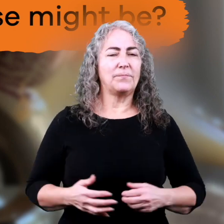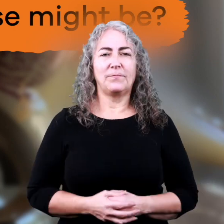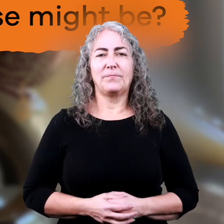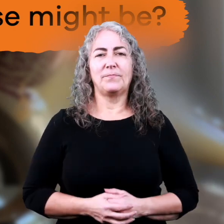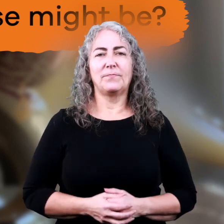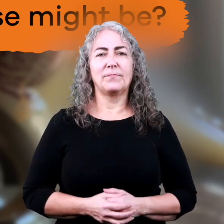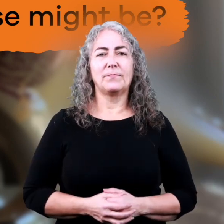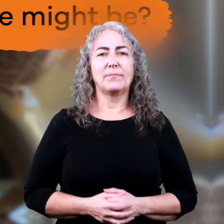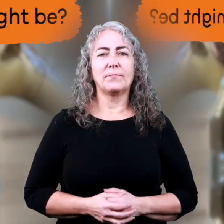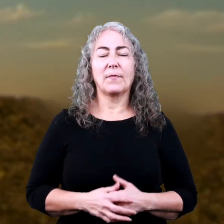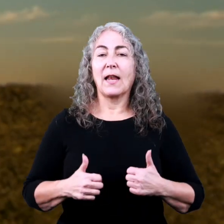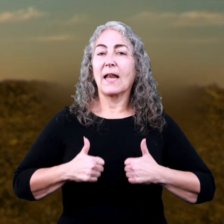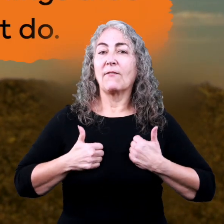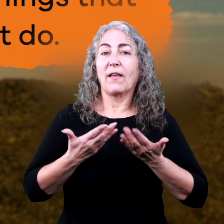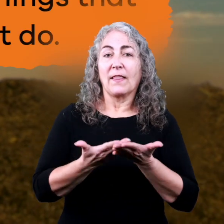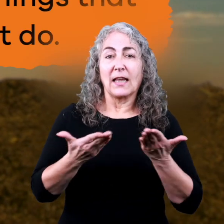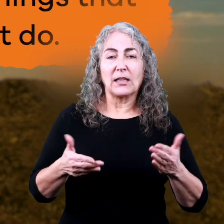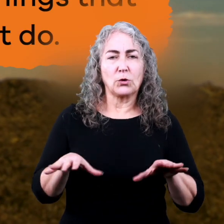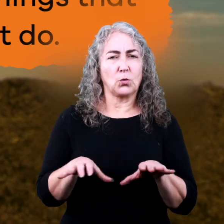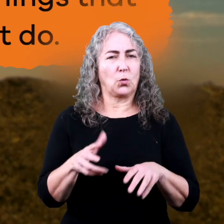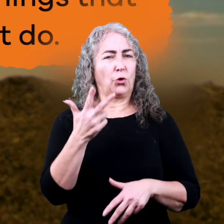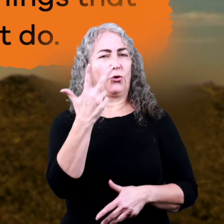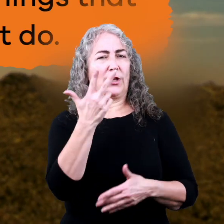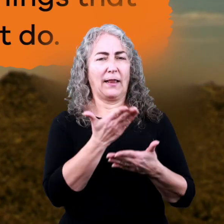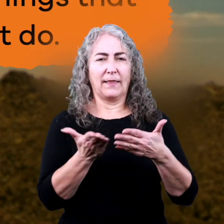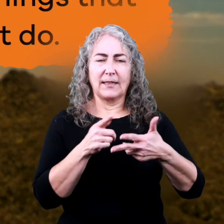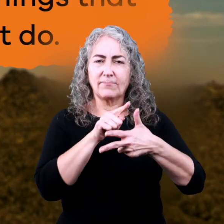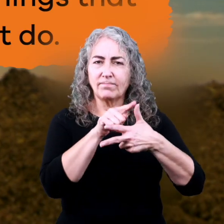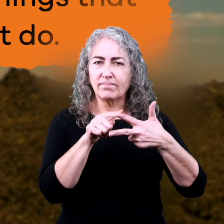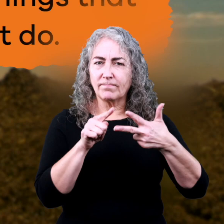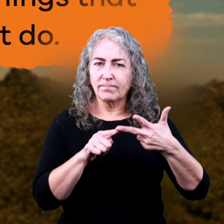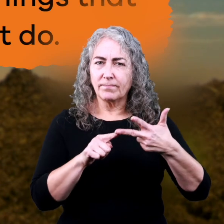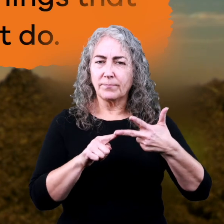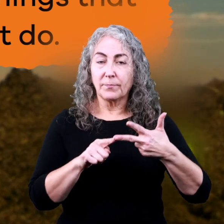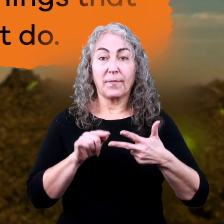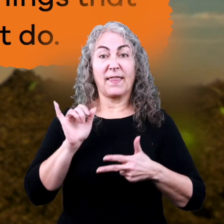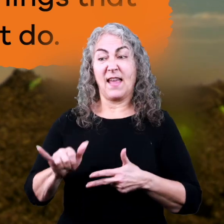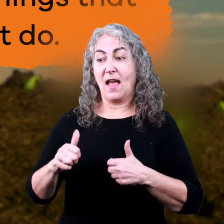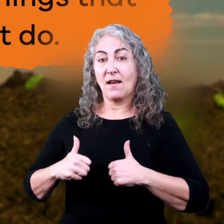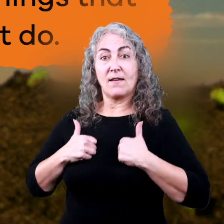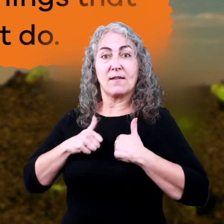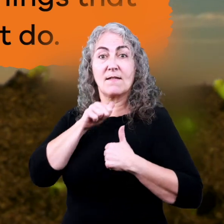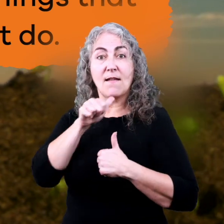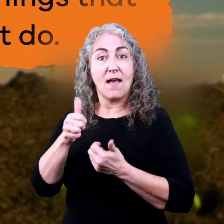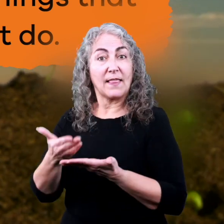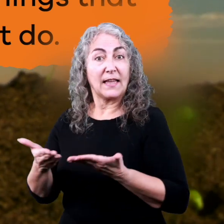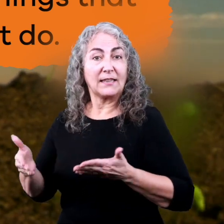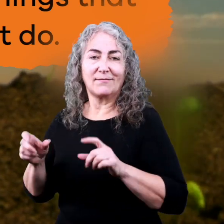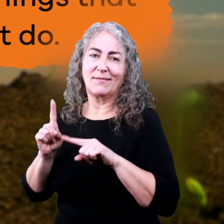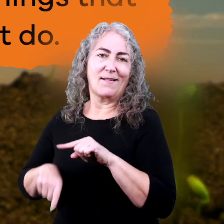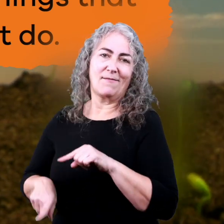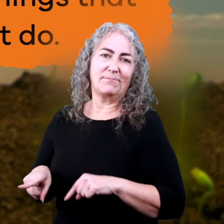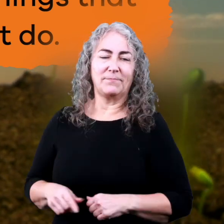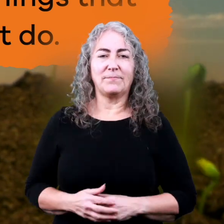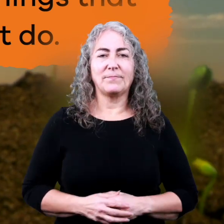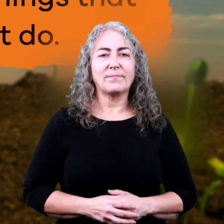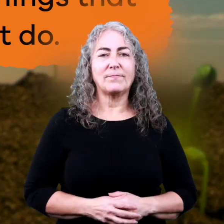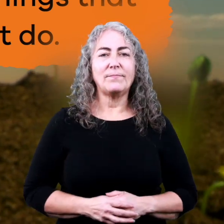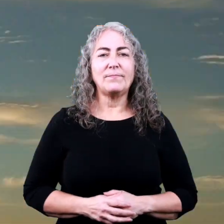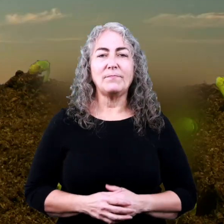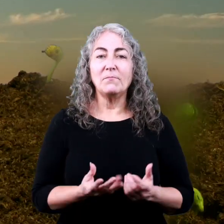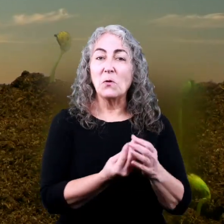be living things do three main things that non-living things cannot do